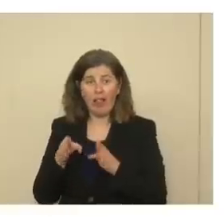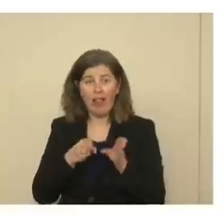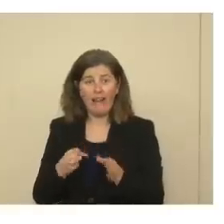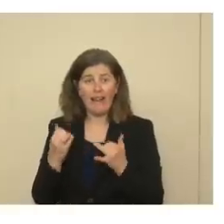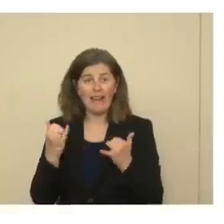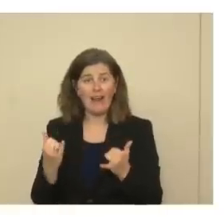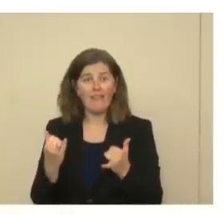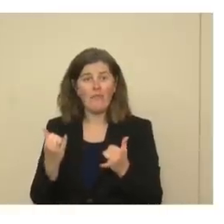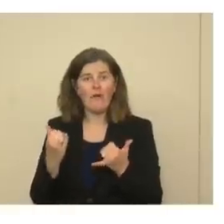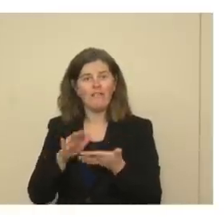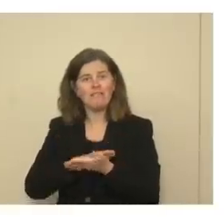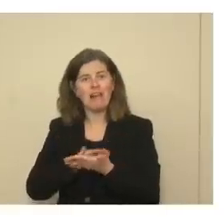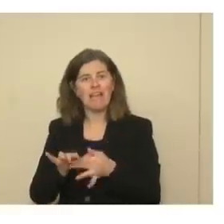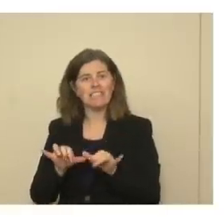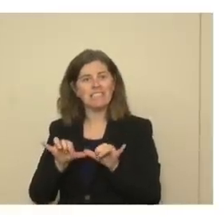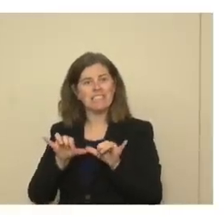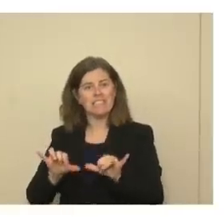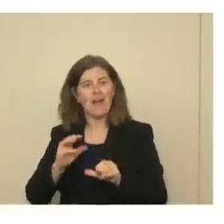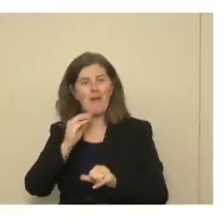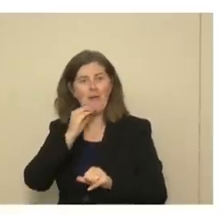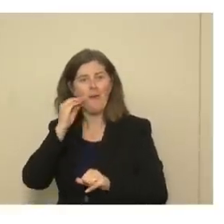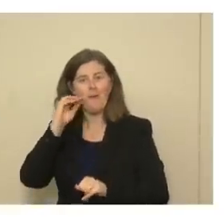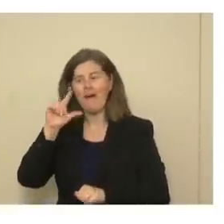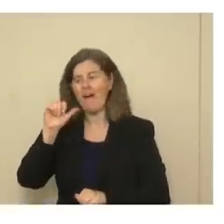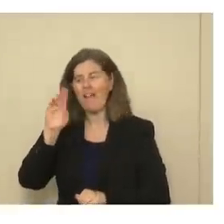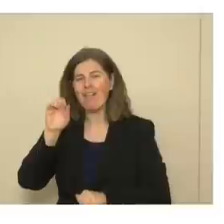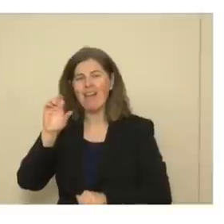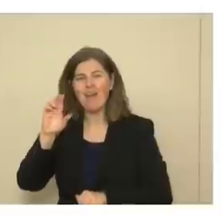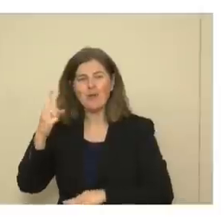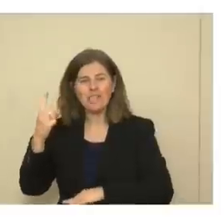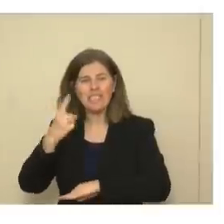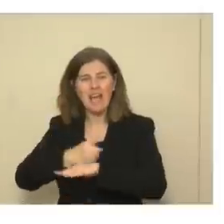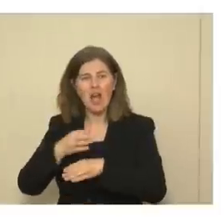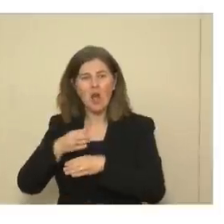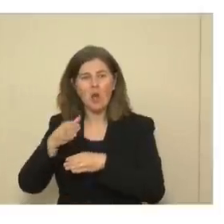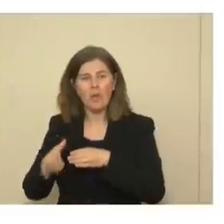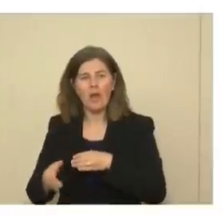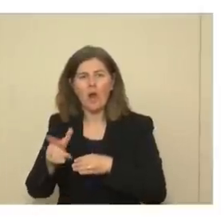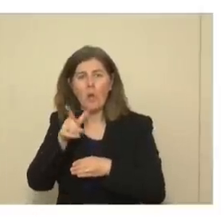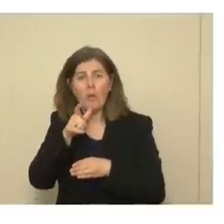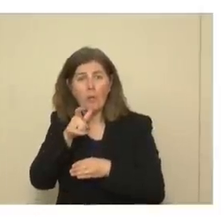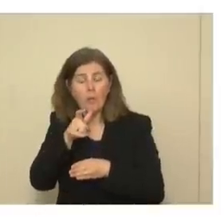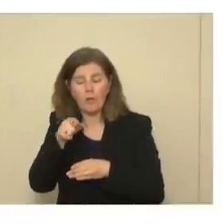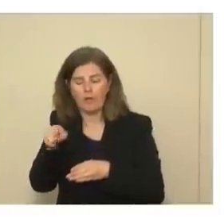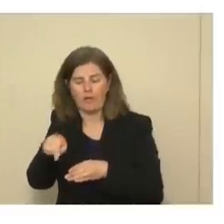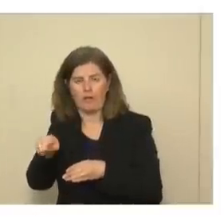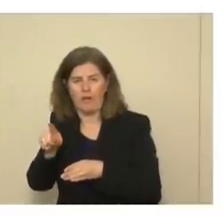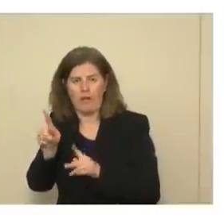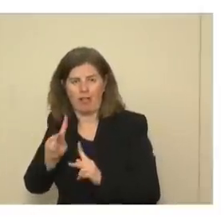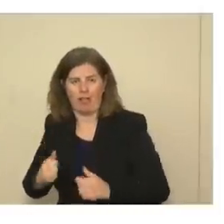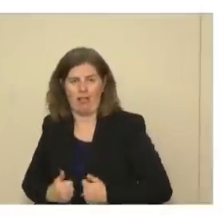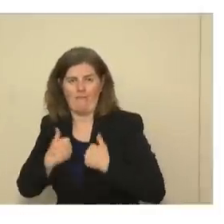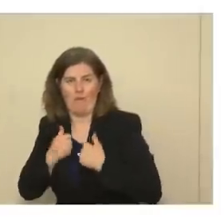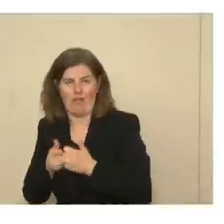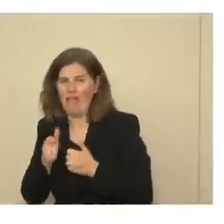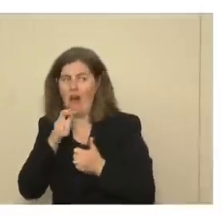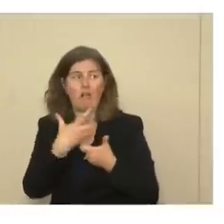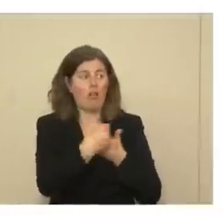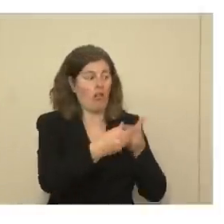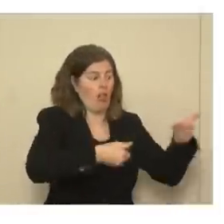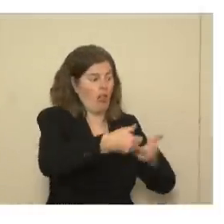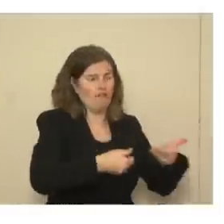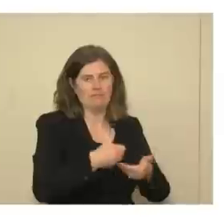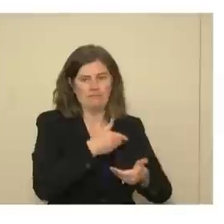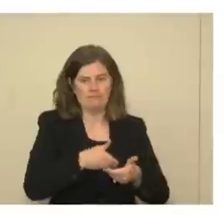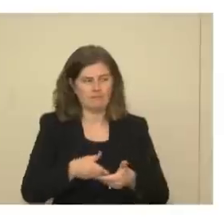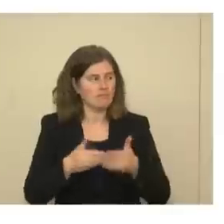a nice stay-at-home Labor Day weekend with the people you live with. This last slide, we've